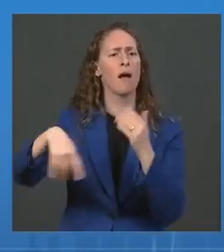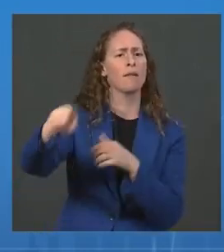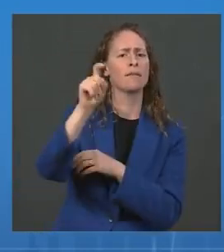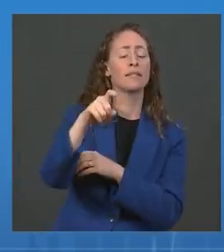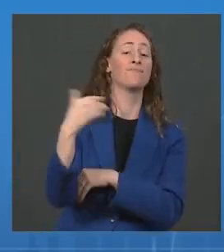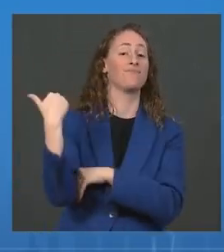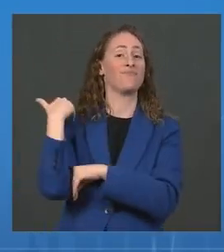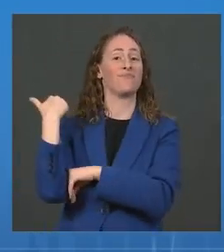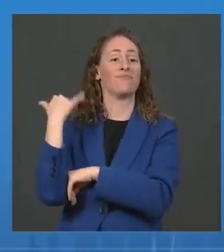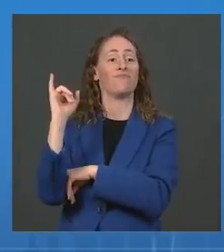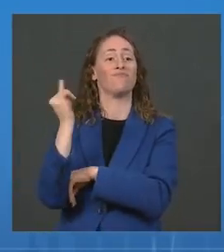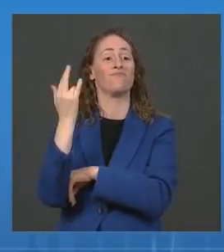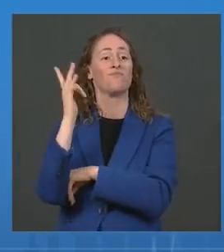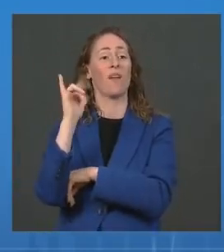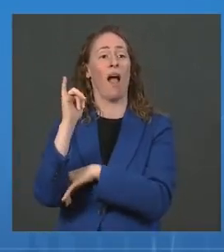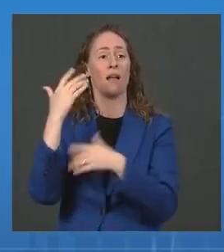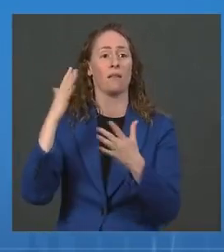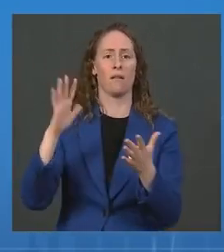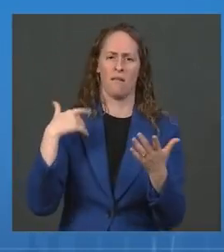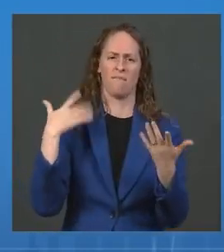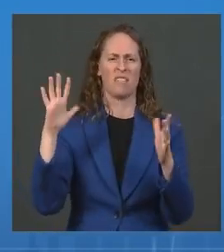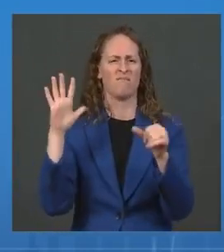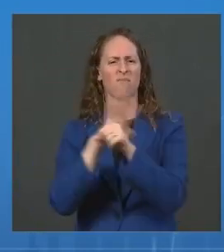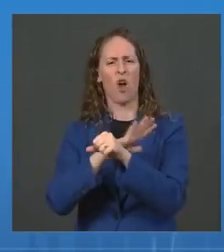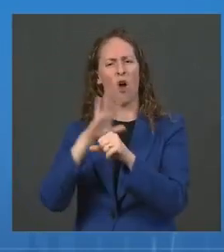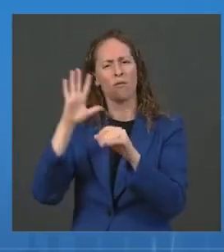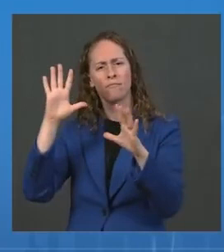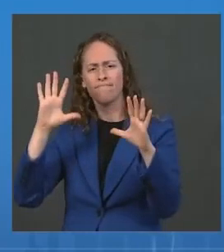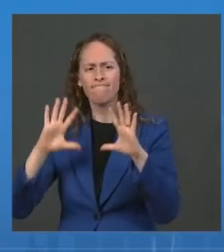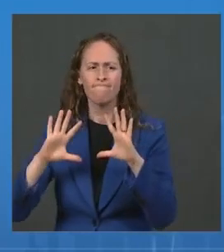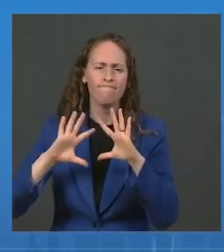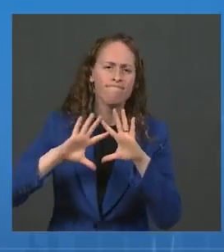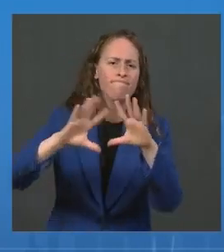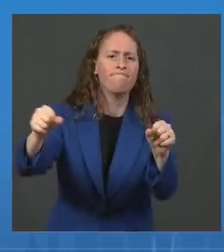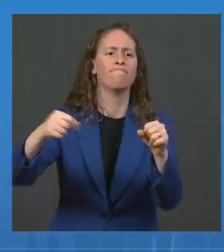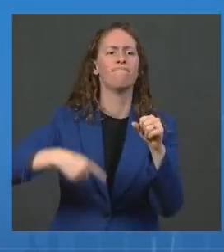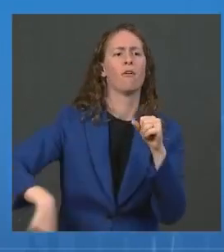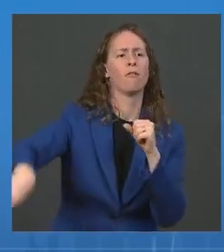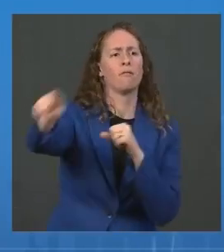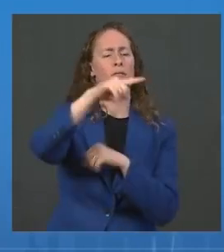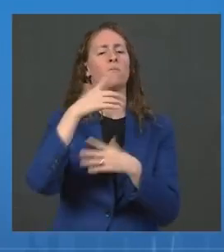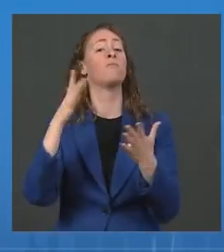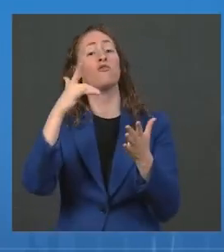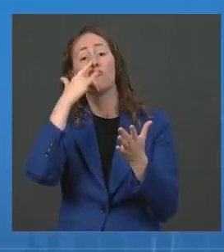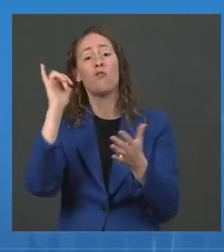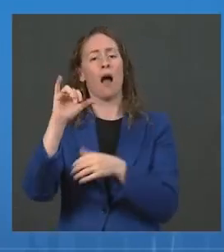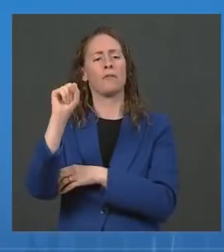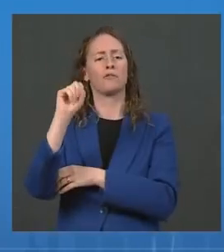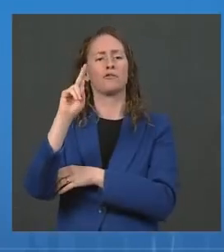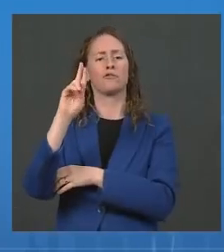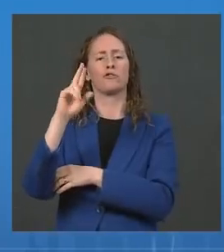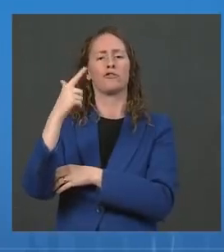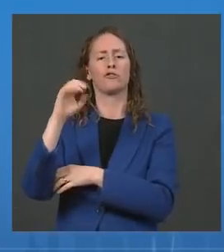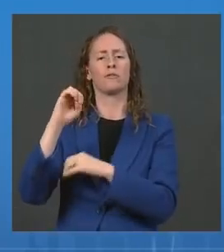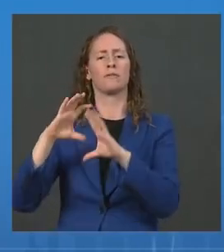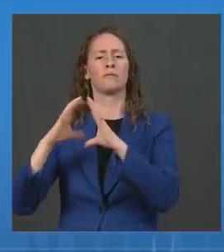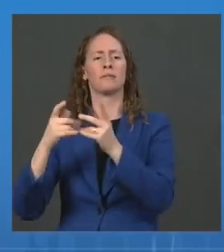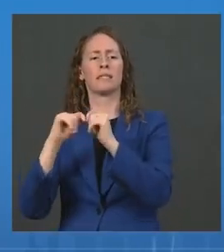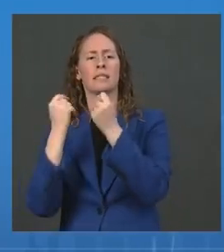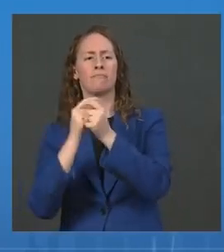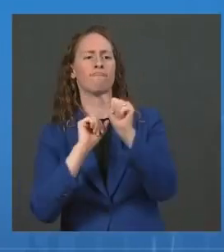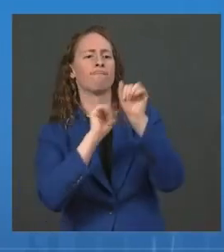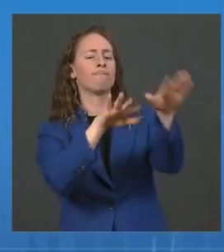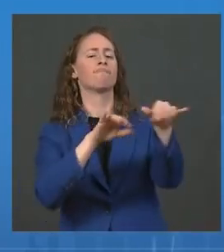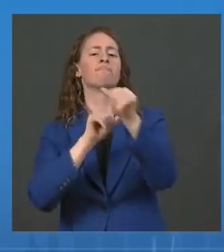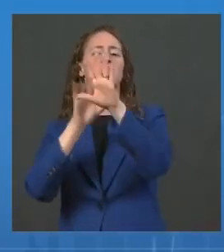-government COVID-19 surge teams have worked to support 18 states as they battle Delta, deploying nearly 1,000